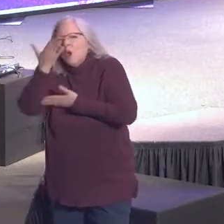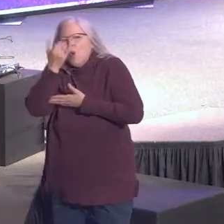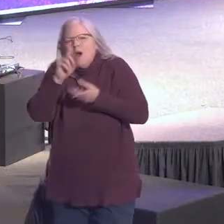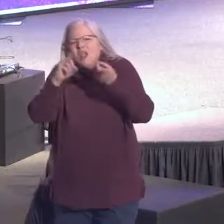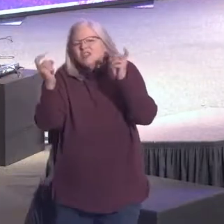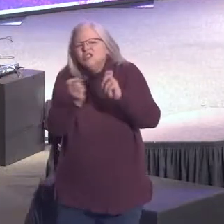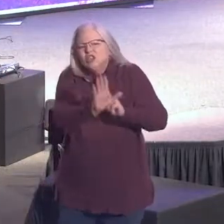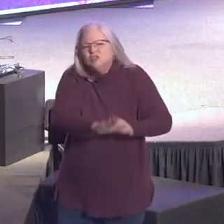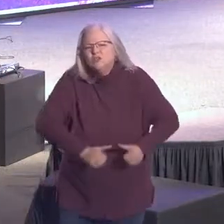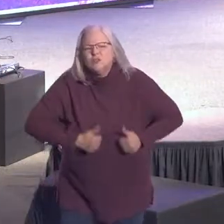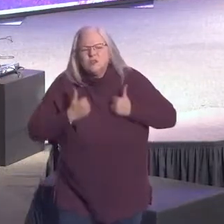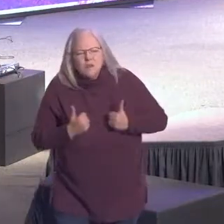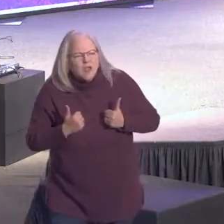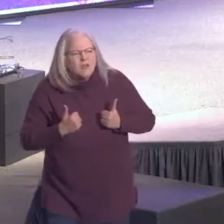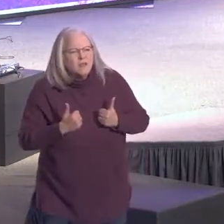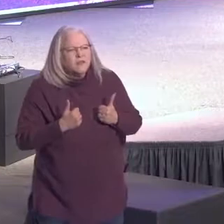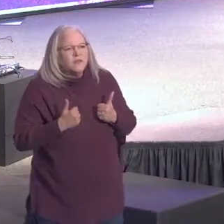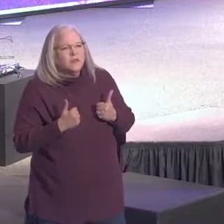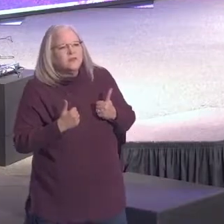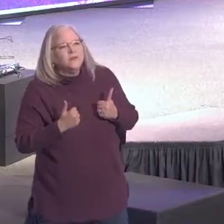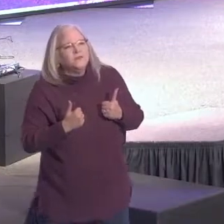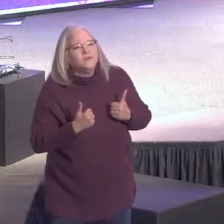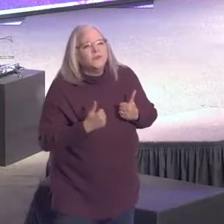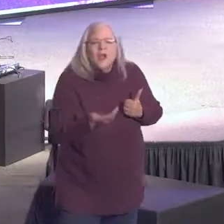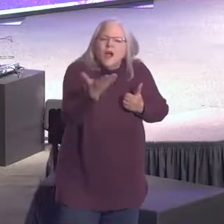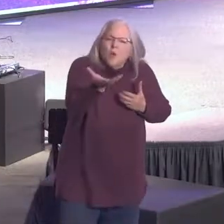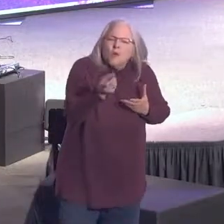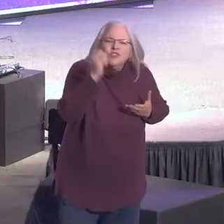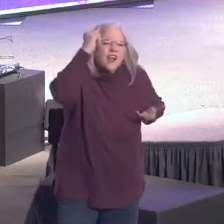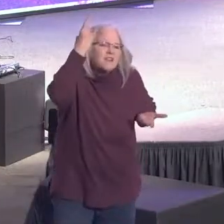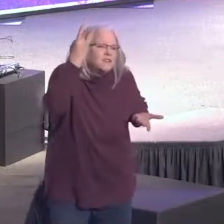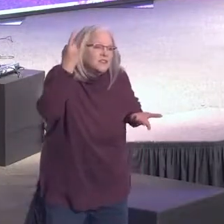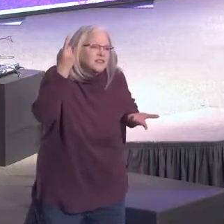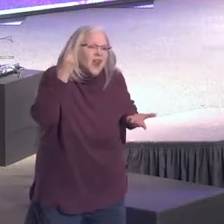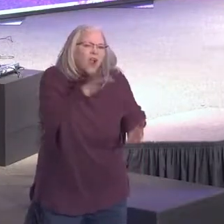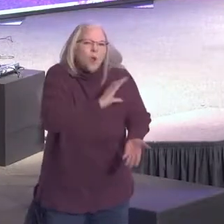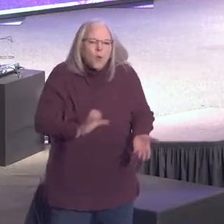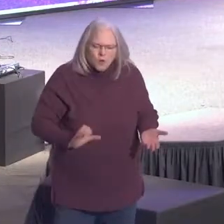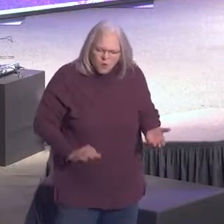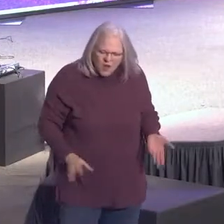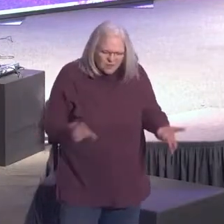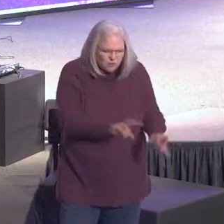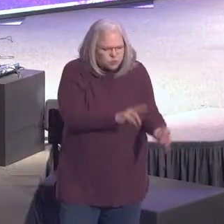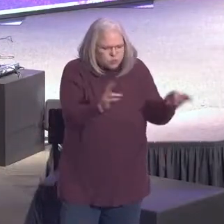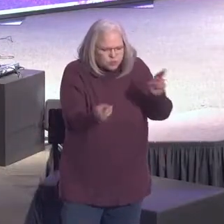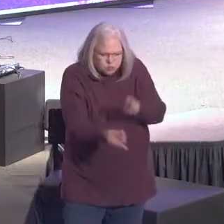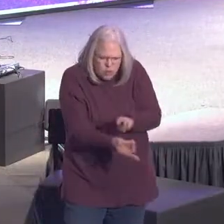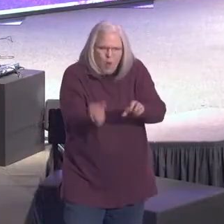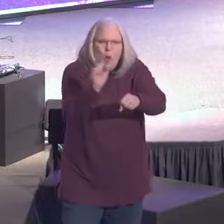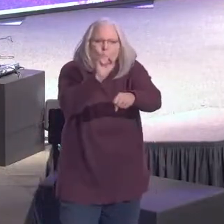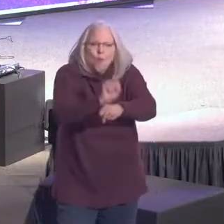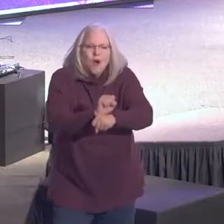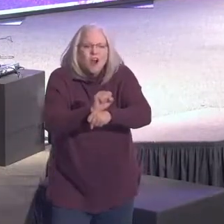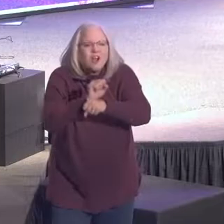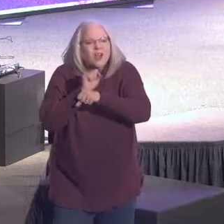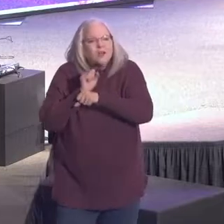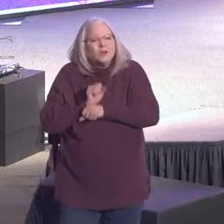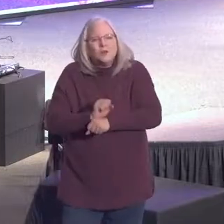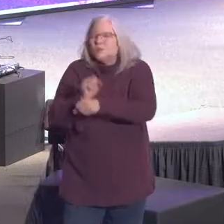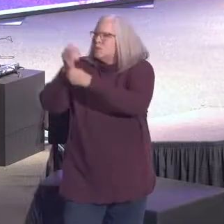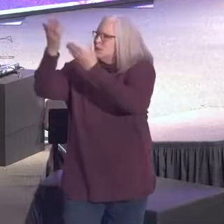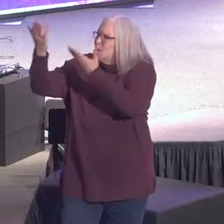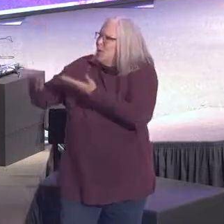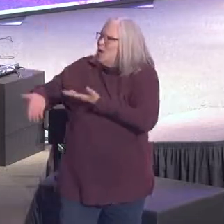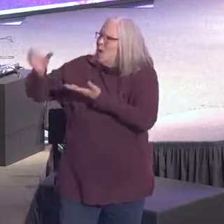change your life. I want you to understand Christ's redemptive work on the